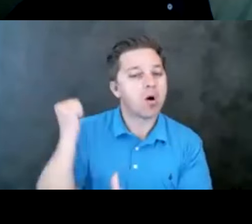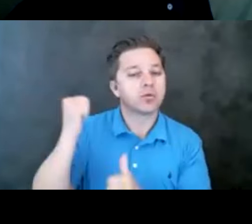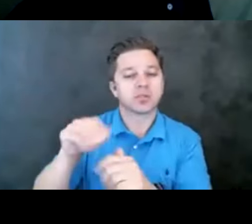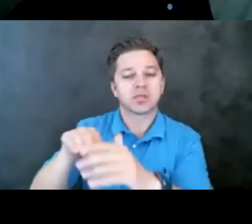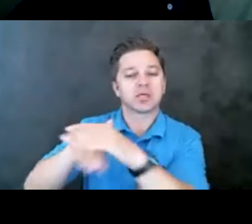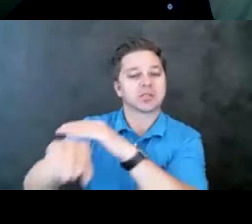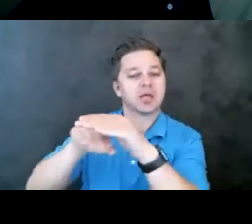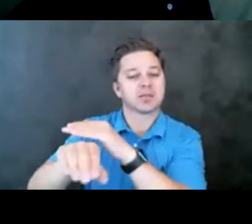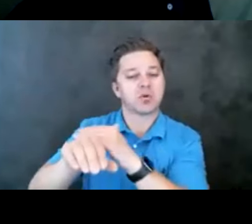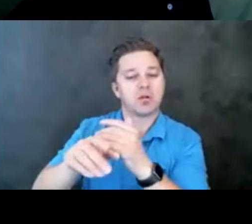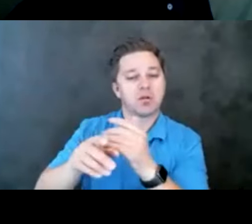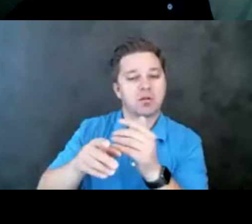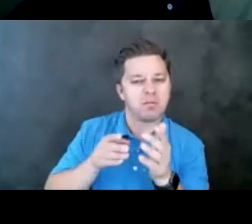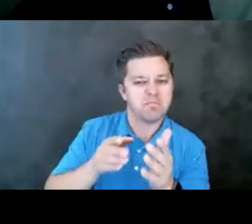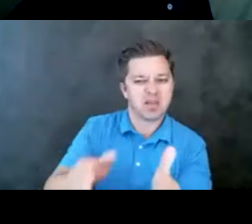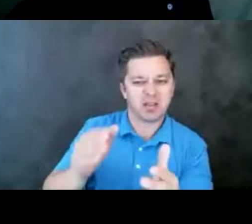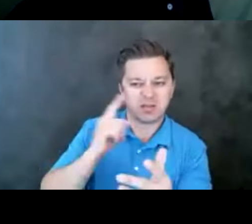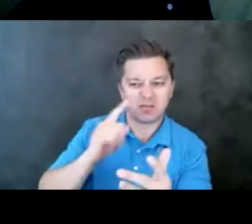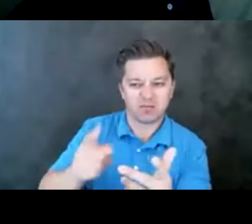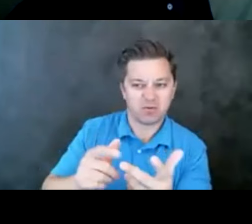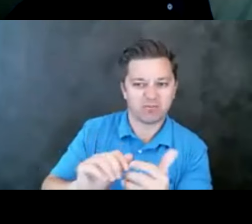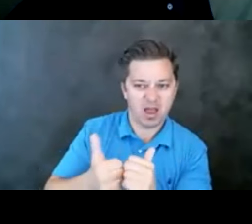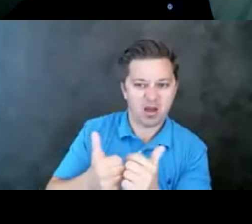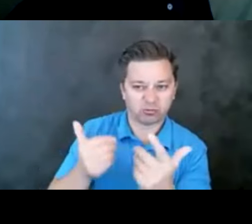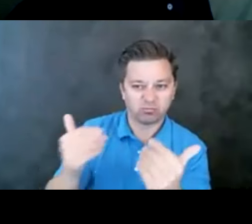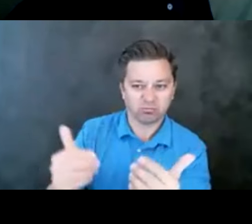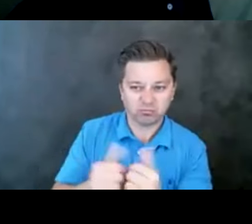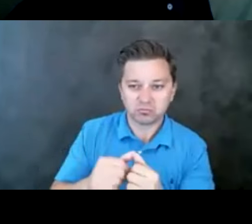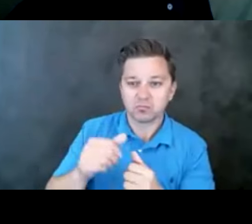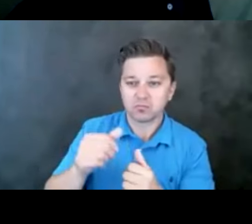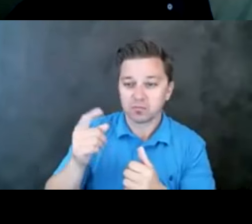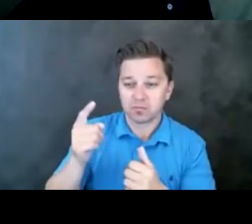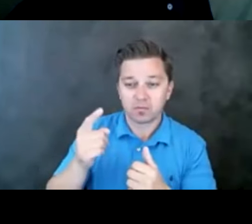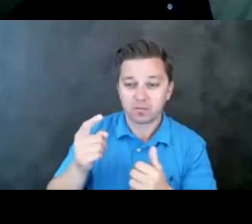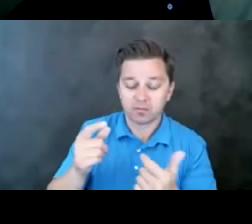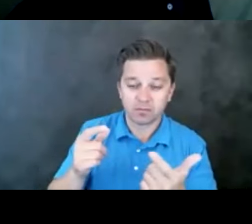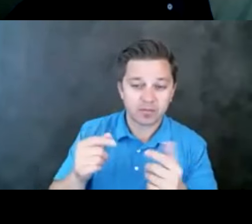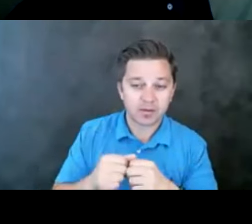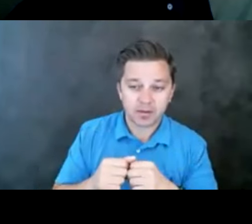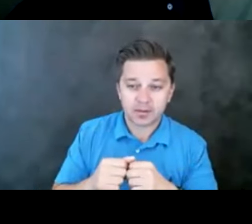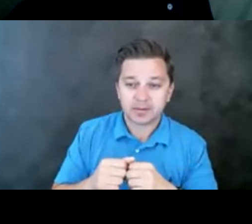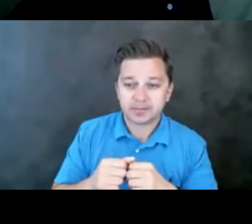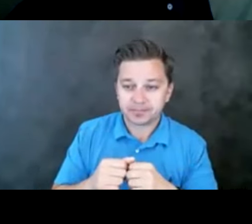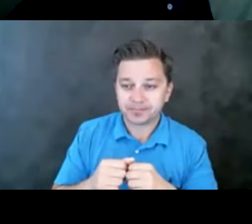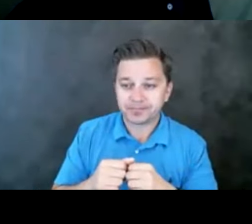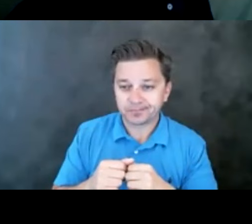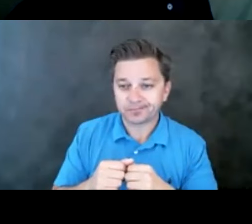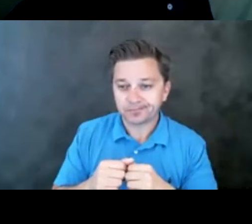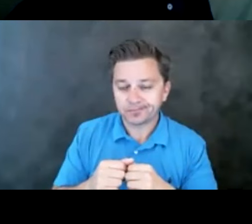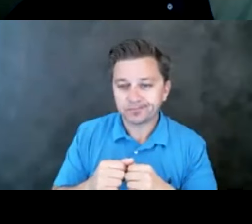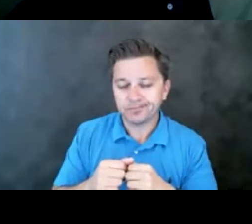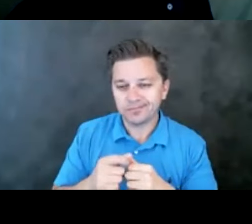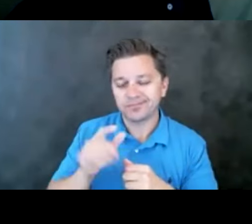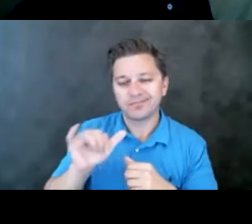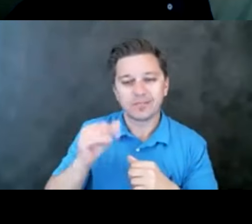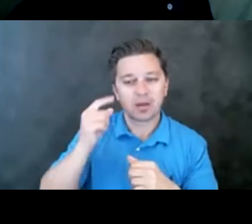means and methods out there. There's a variety of items that people can use as ligatures. I think also,